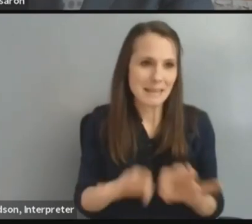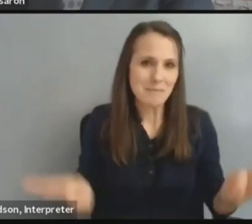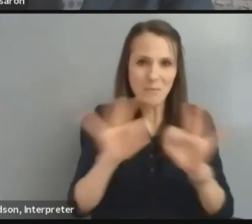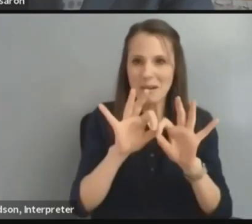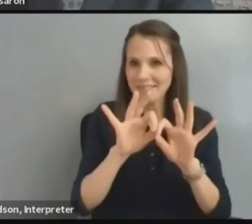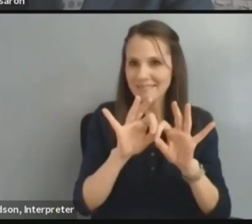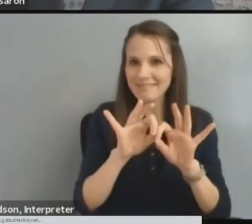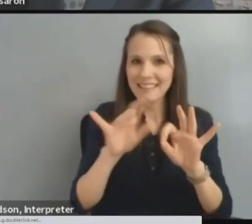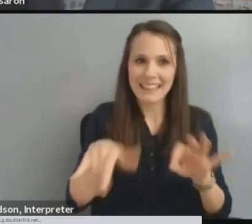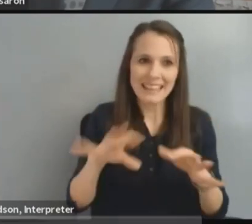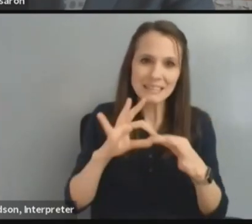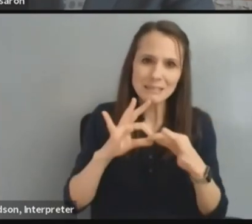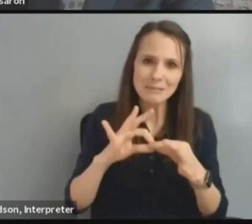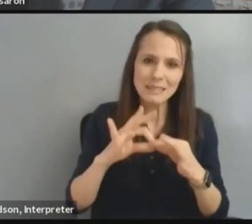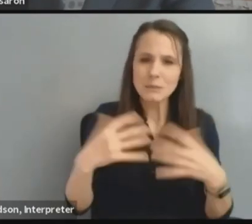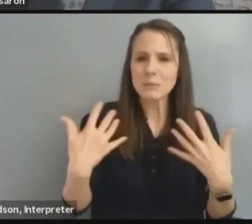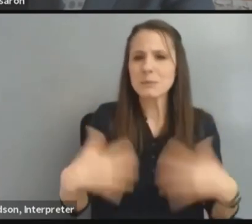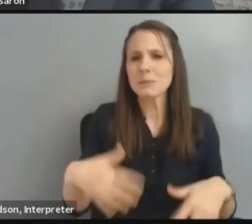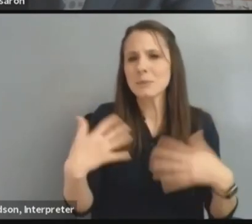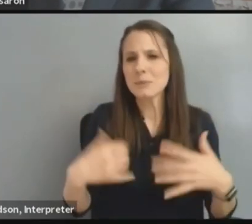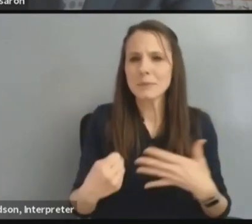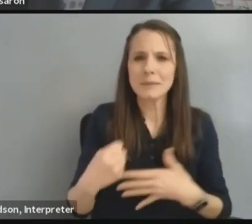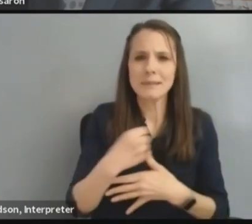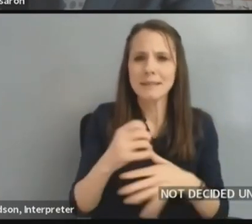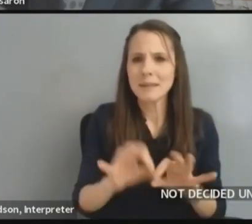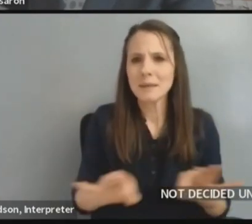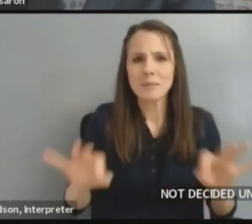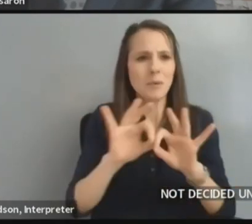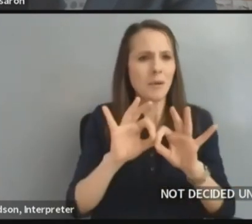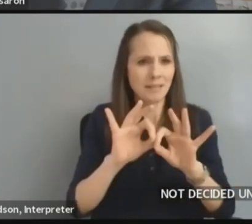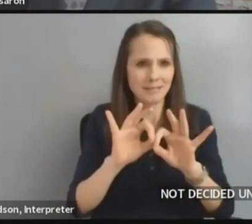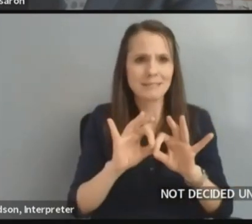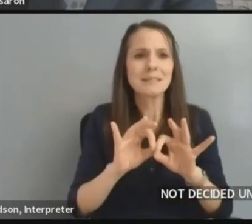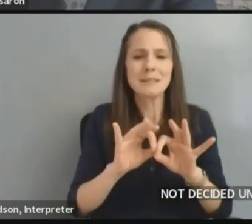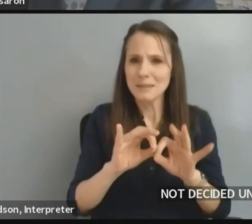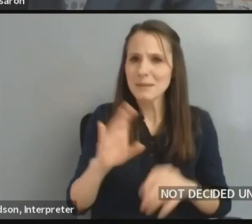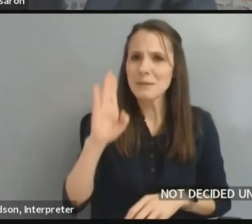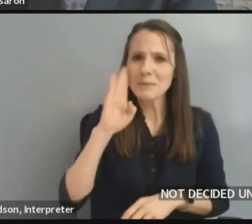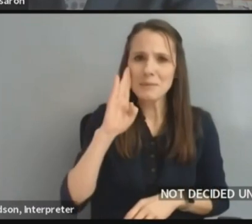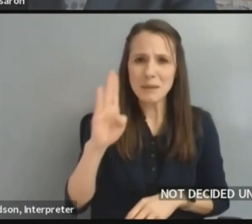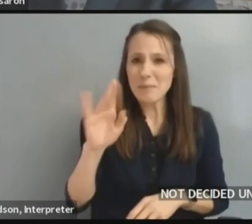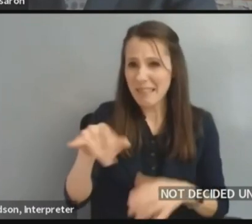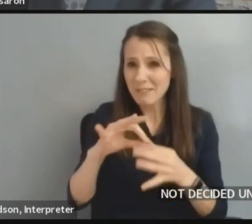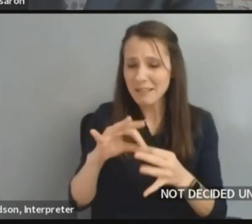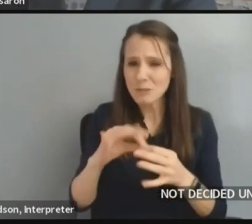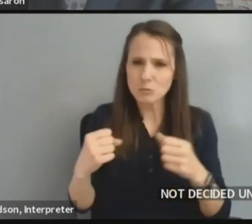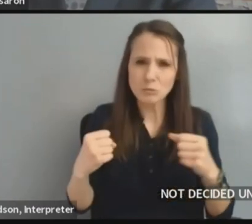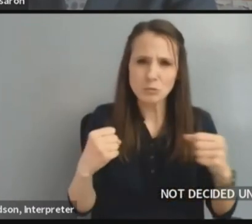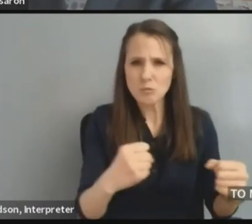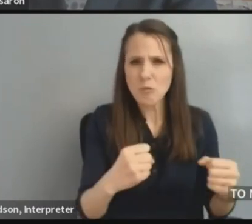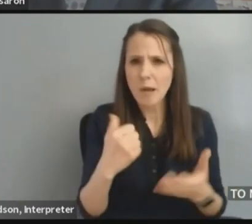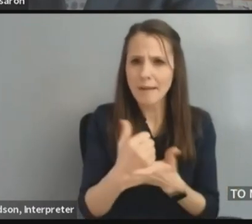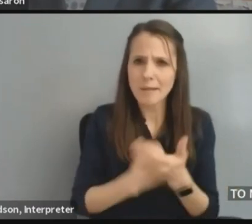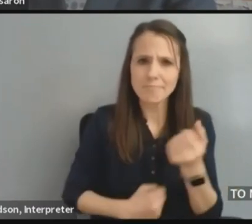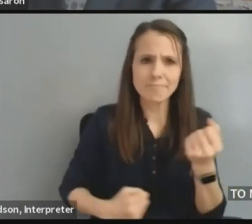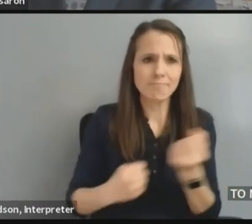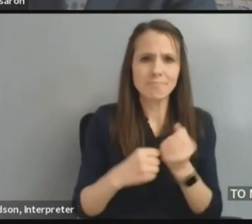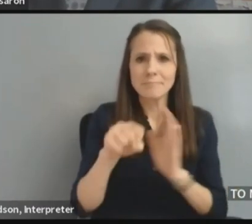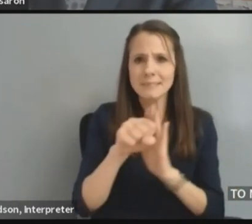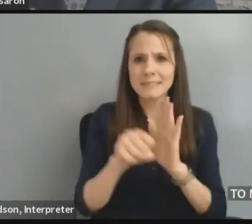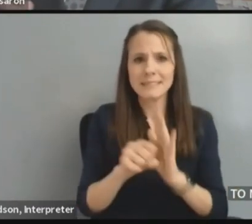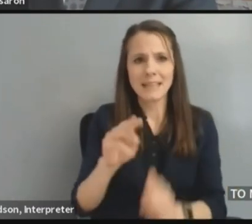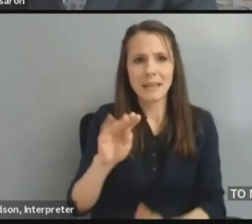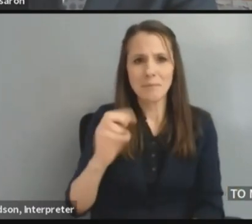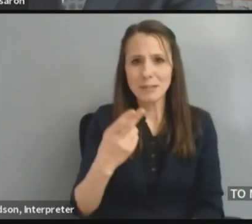relationship is incredibly important and I think going to be a strong one for the state of Michigan. And so I am